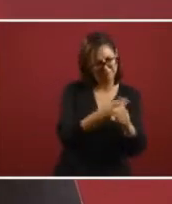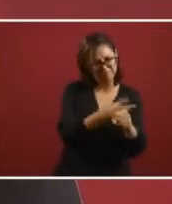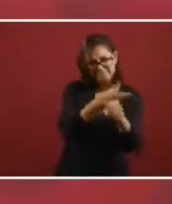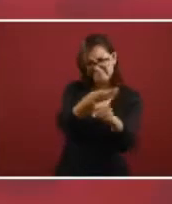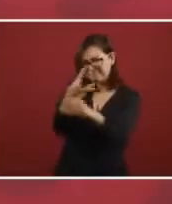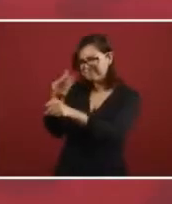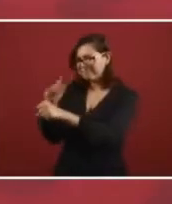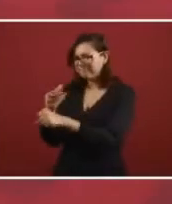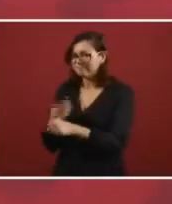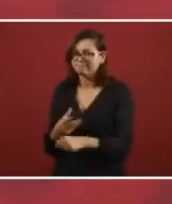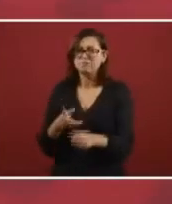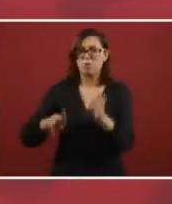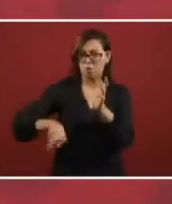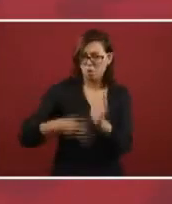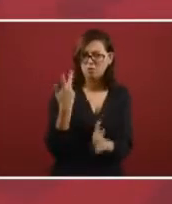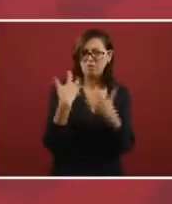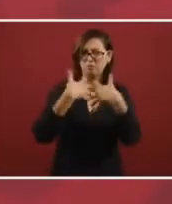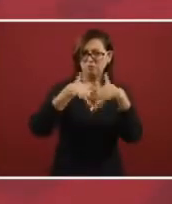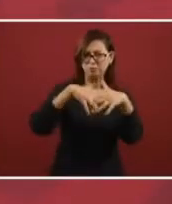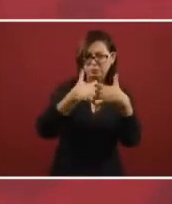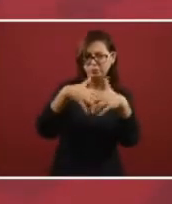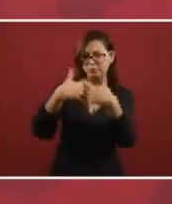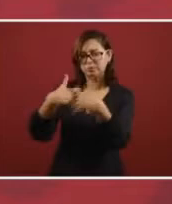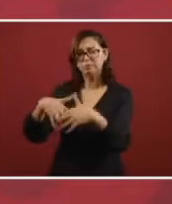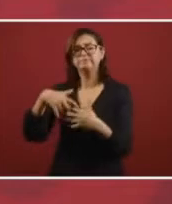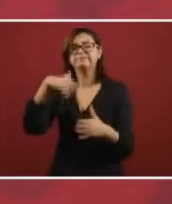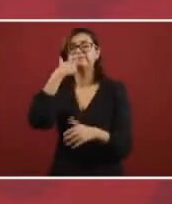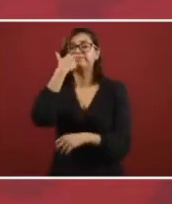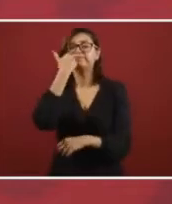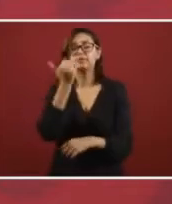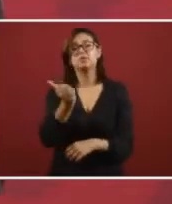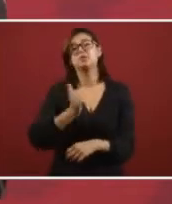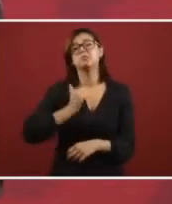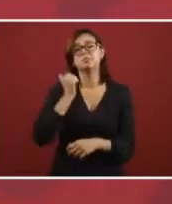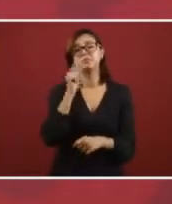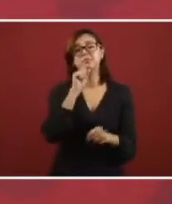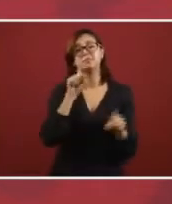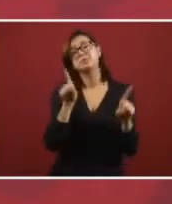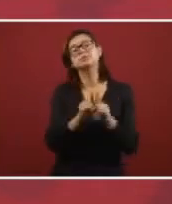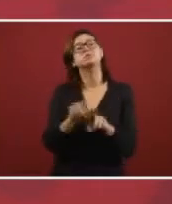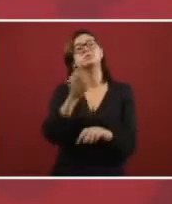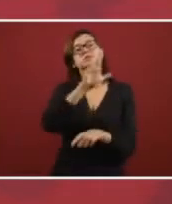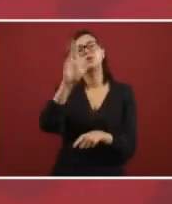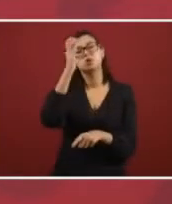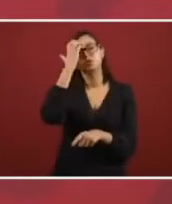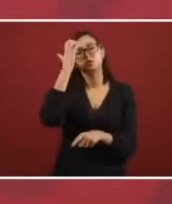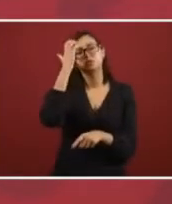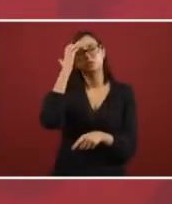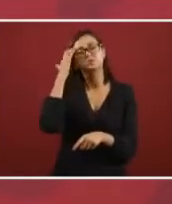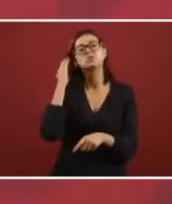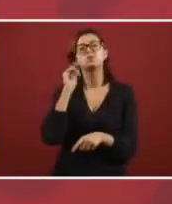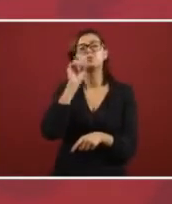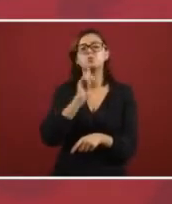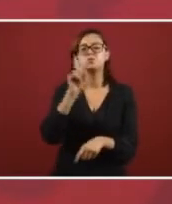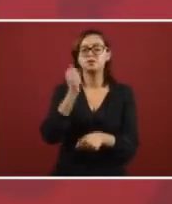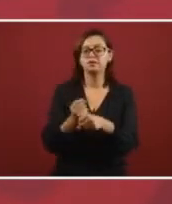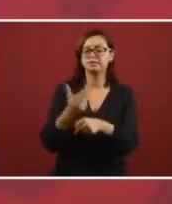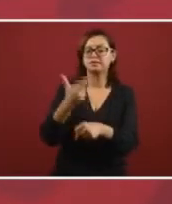production and we want to recognize as well as the secretary